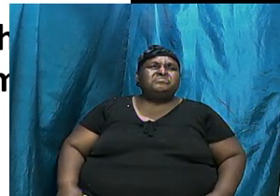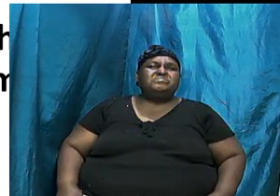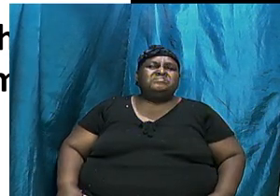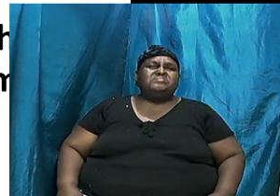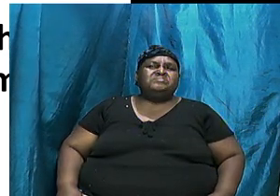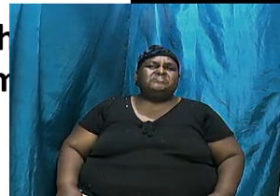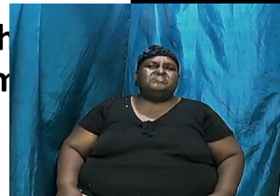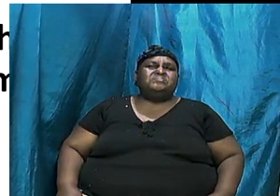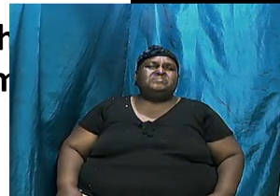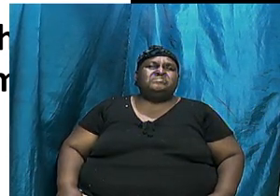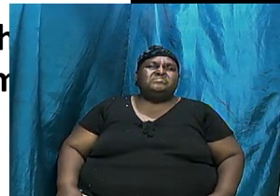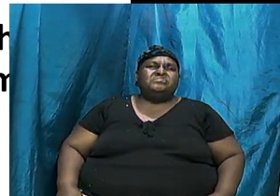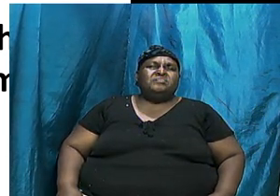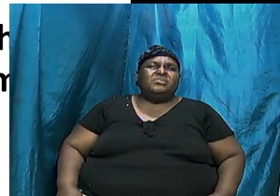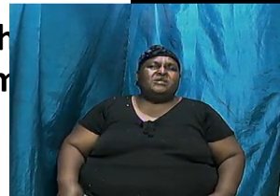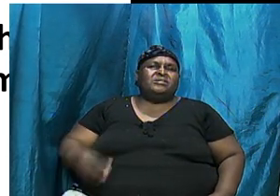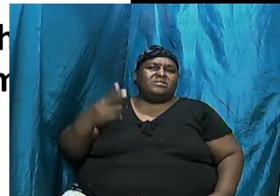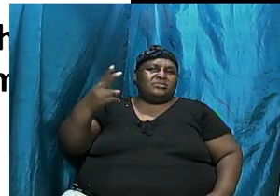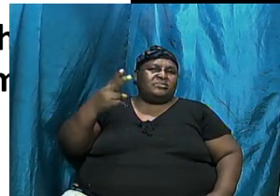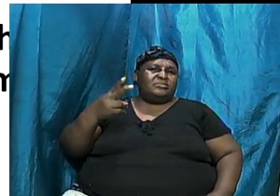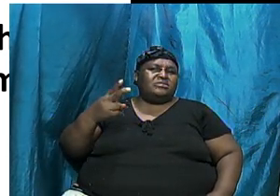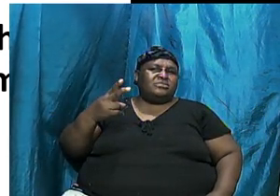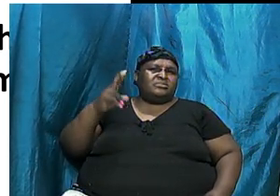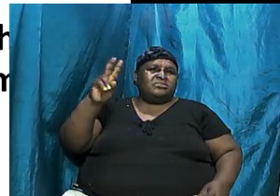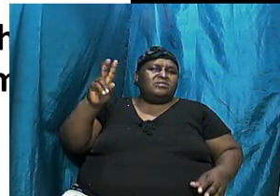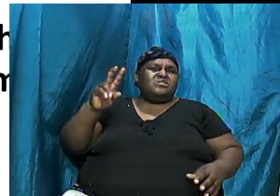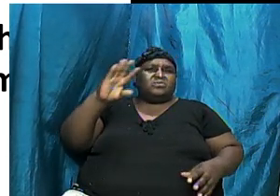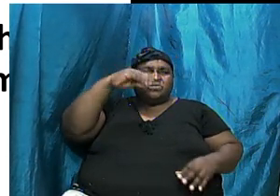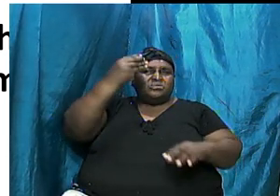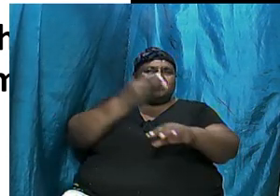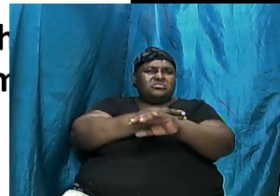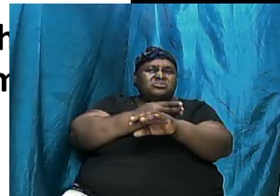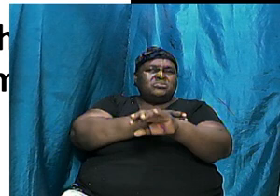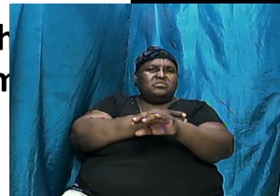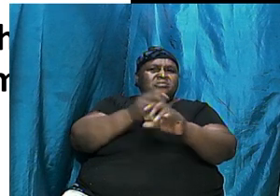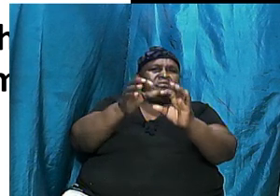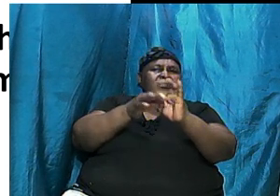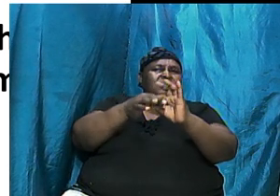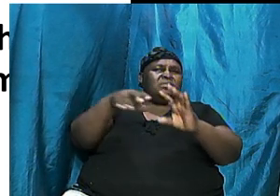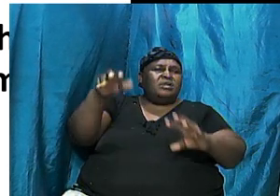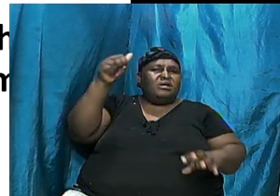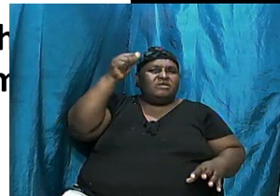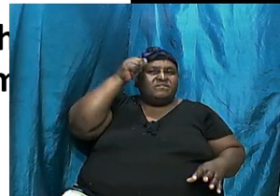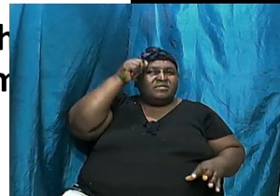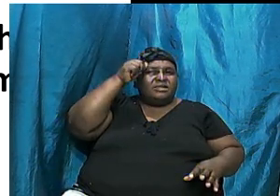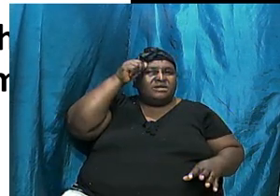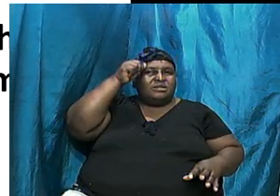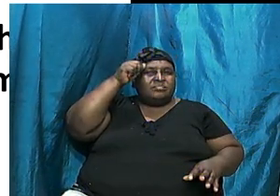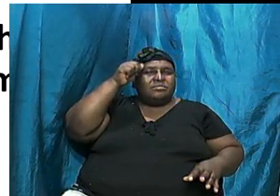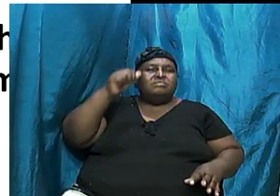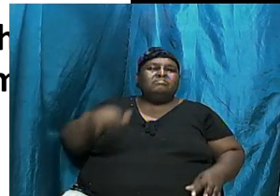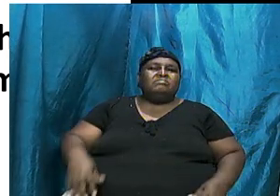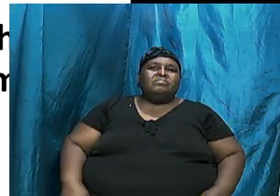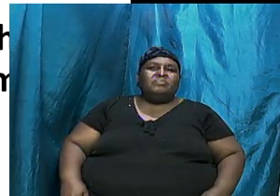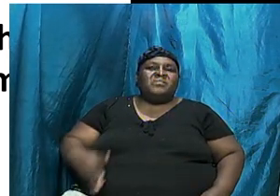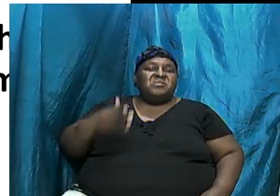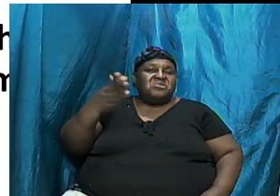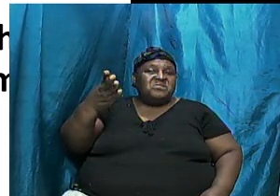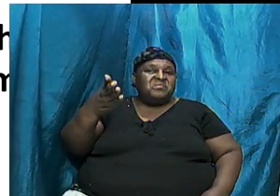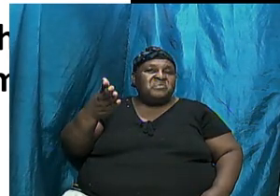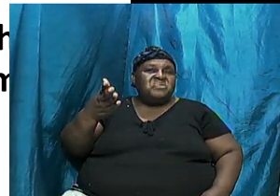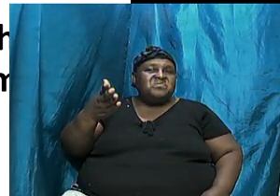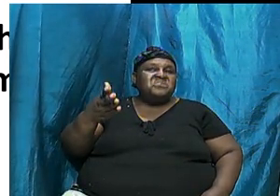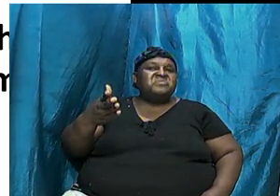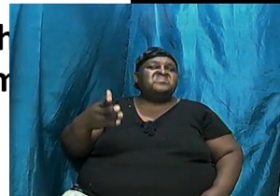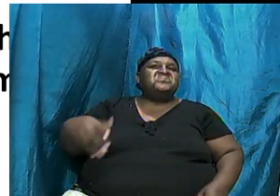that these two sons of Adam took. Those that were the descendants